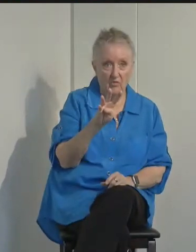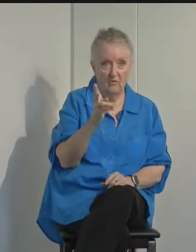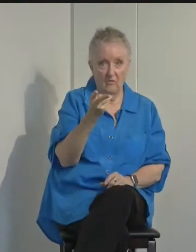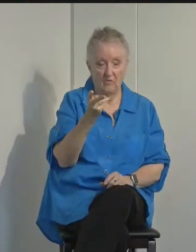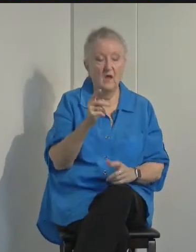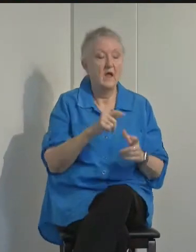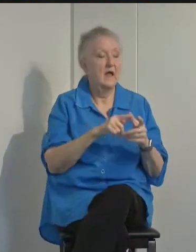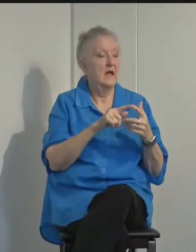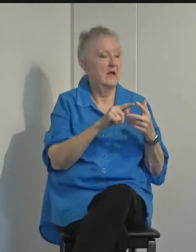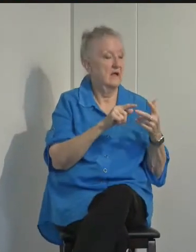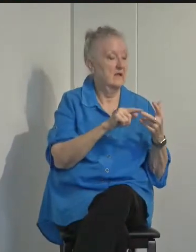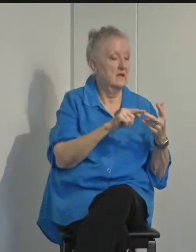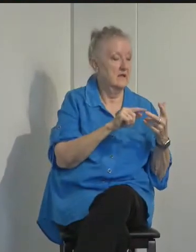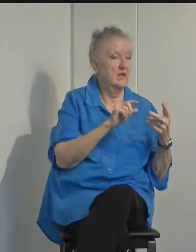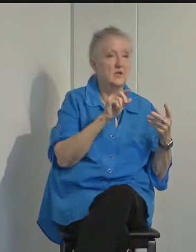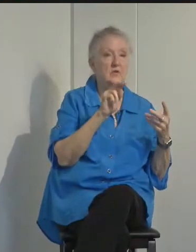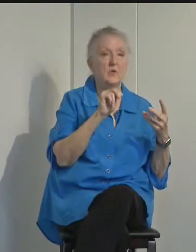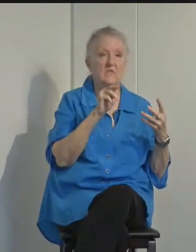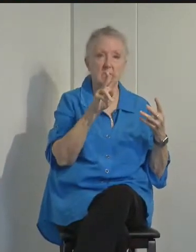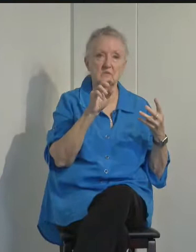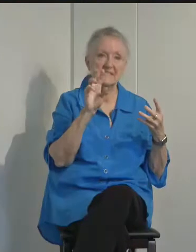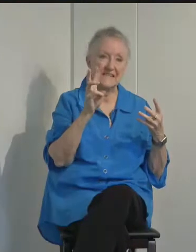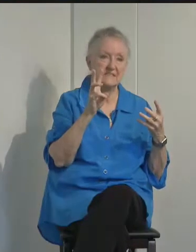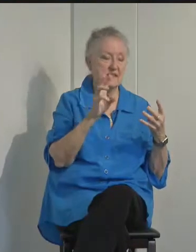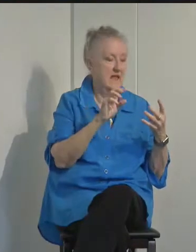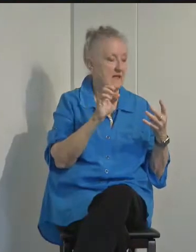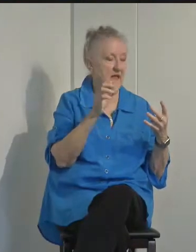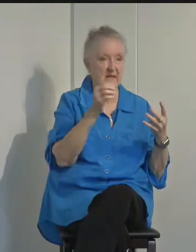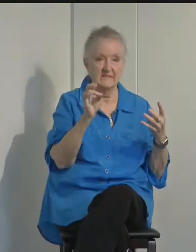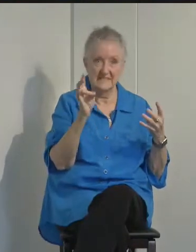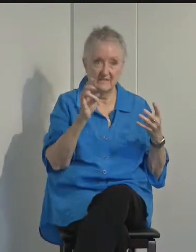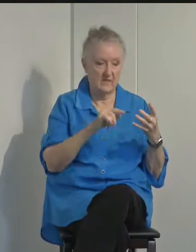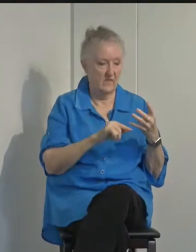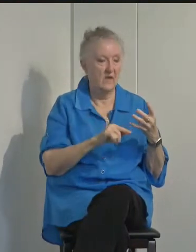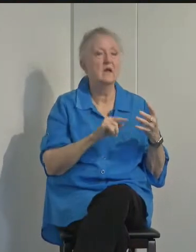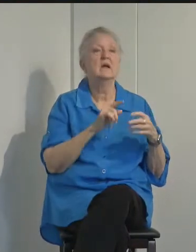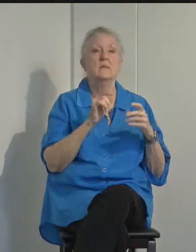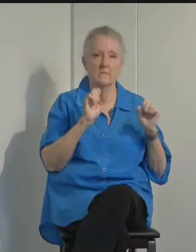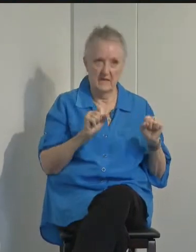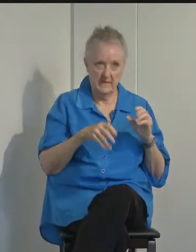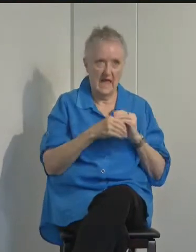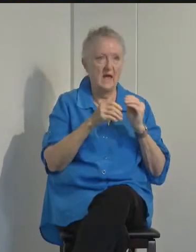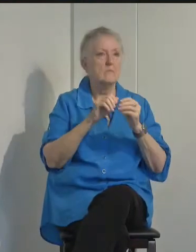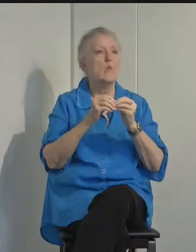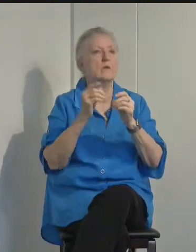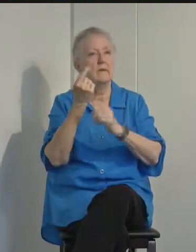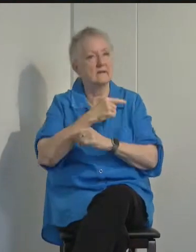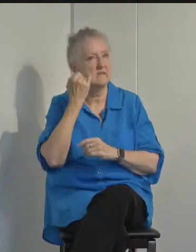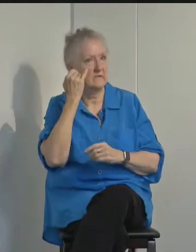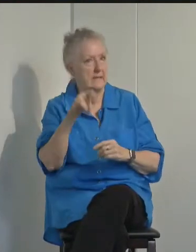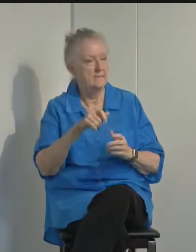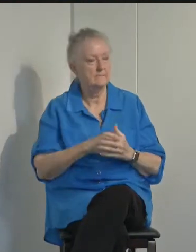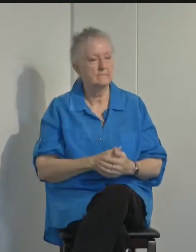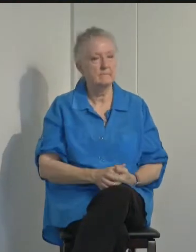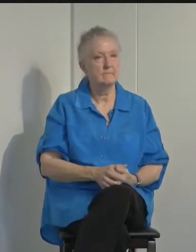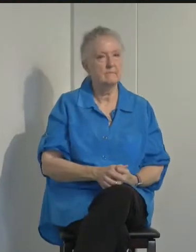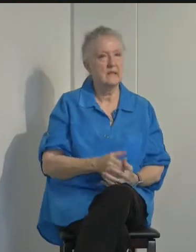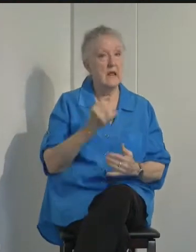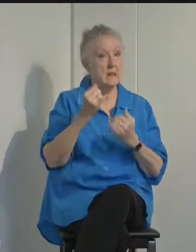November 6th and 7th. We may be adding additional days if needed. Lastly,